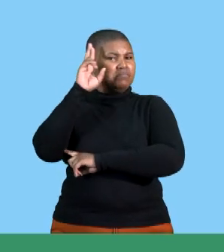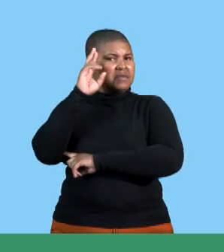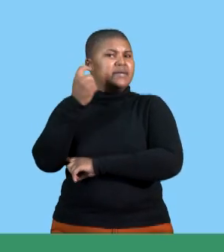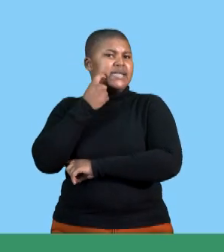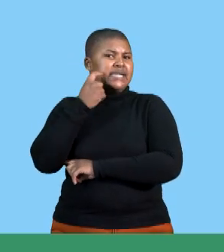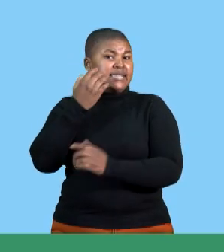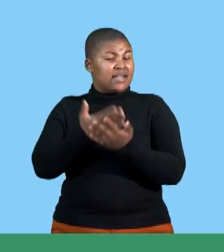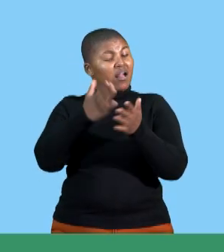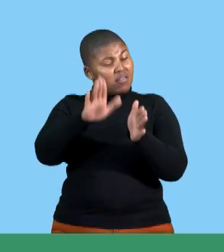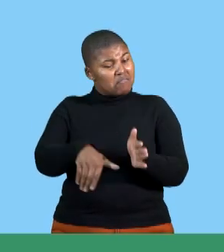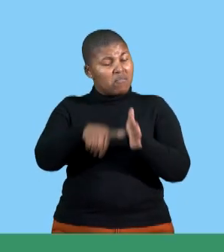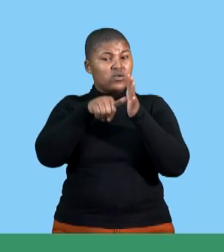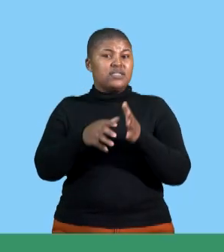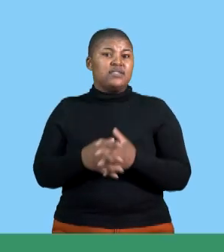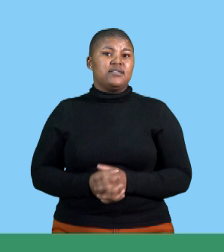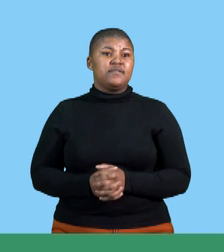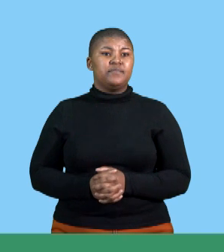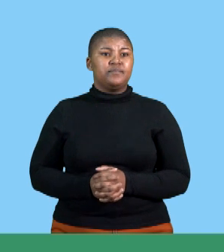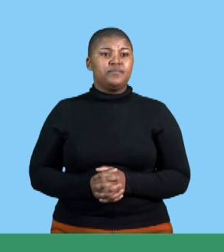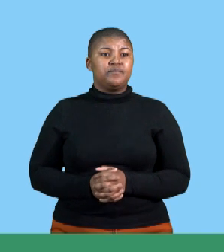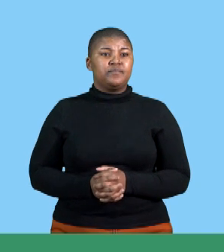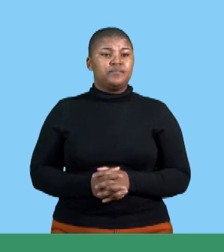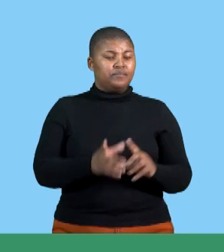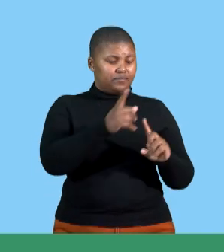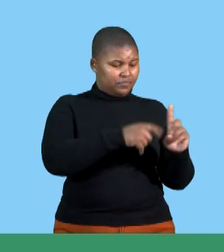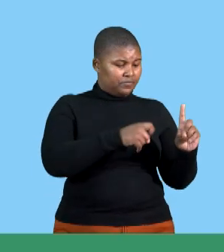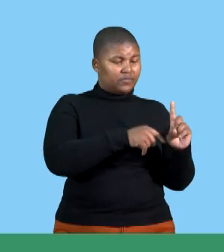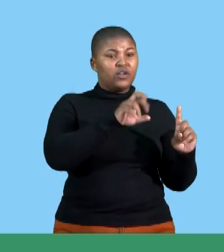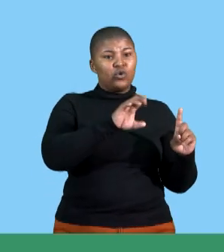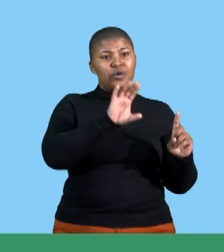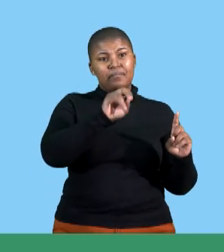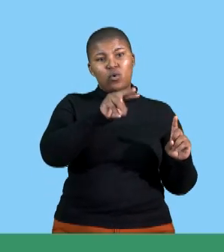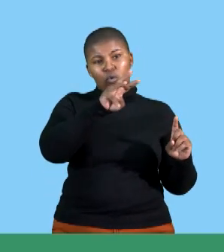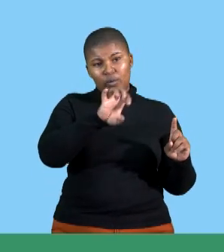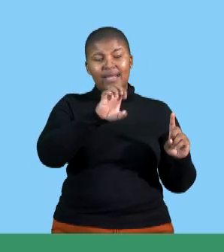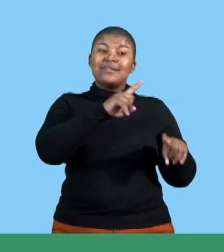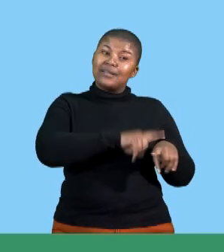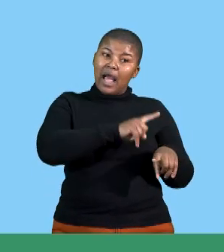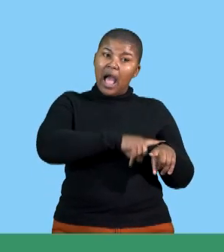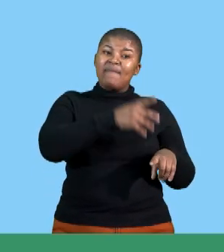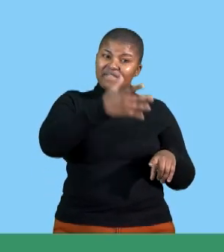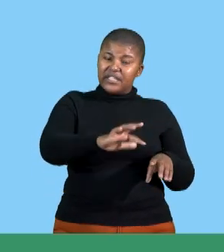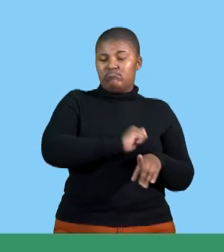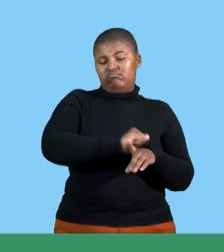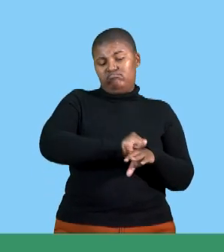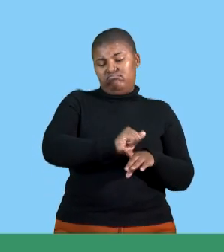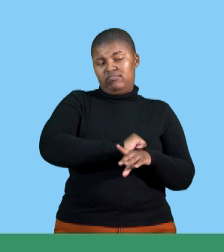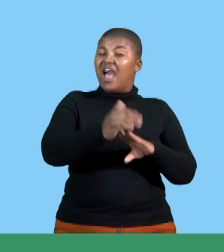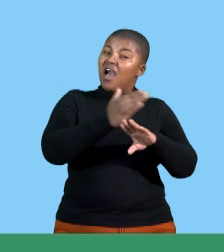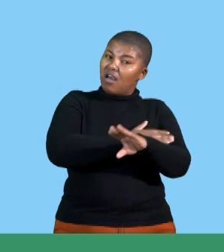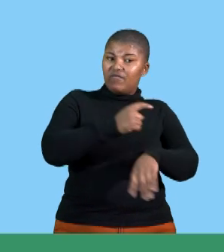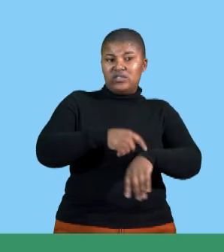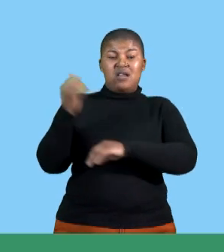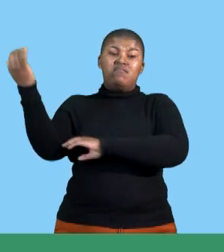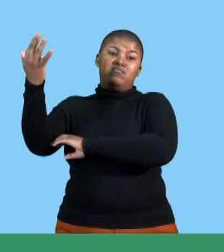memorable. That is very important. Secondly, Reboni spent time practicing her presentation.